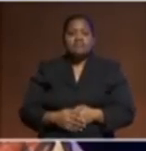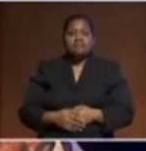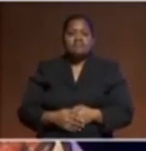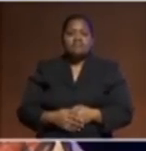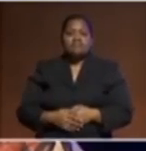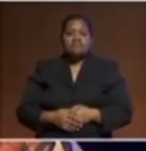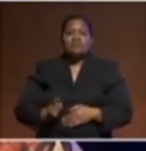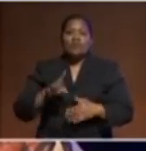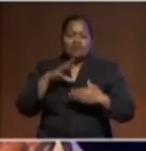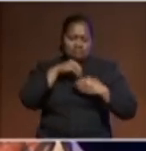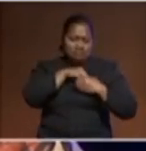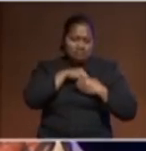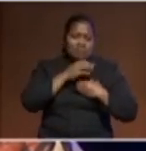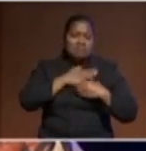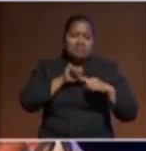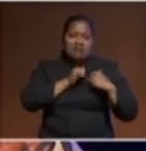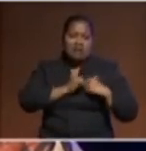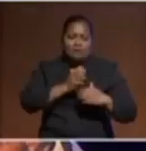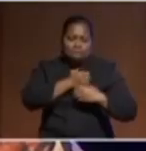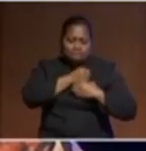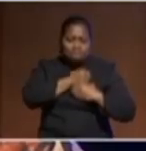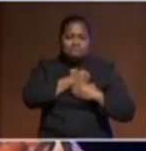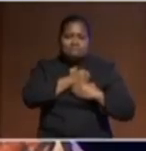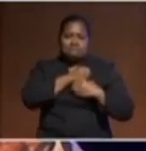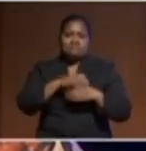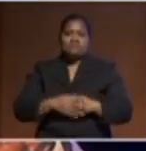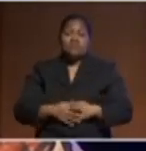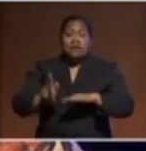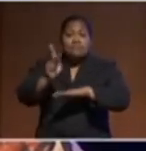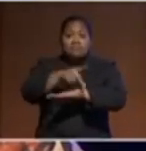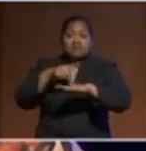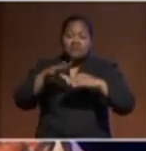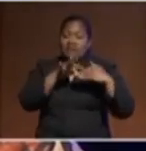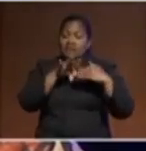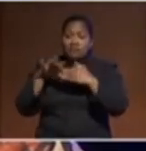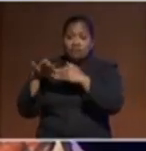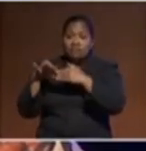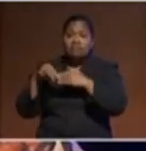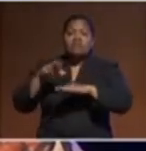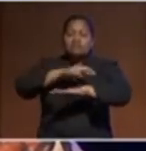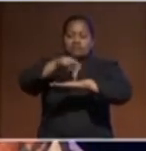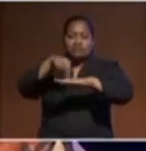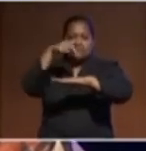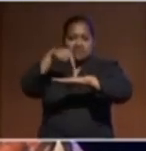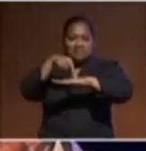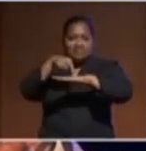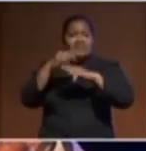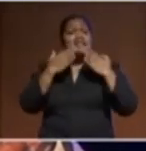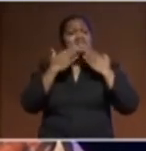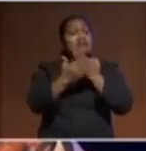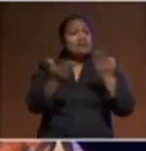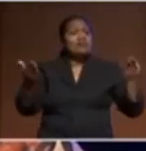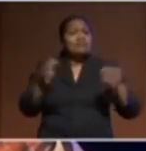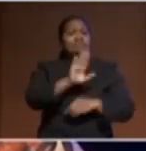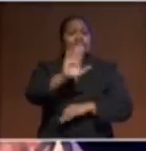my heart, this Pacific leadership and regionalism. Thank you all for taking the time to join us